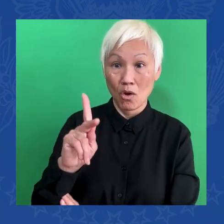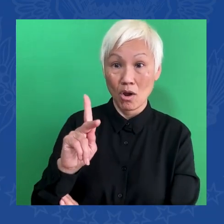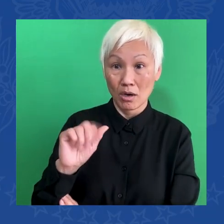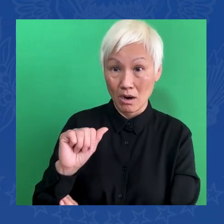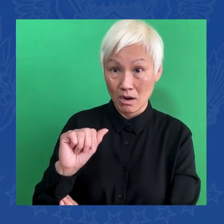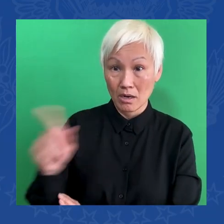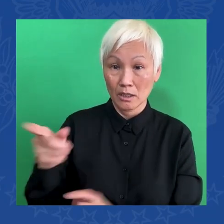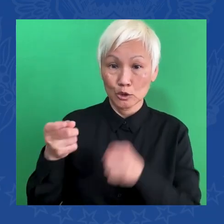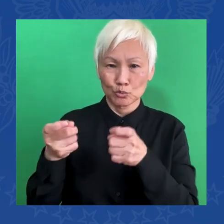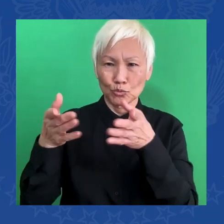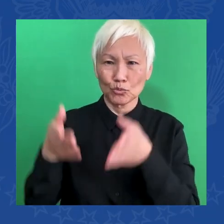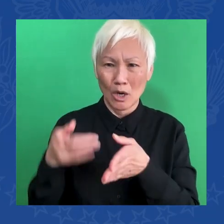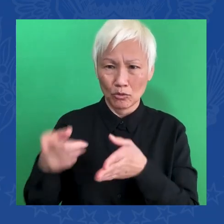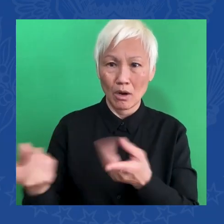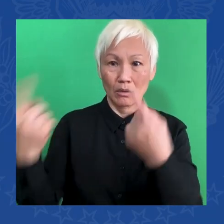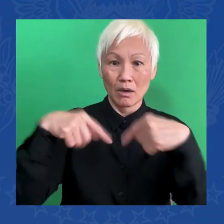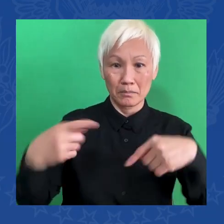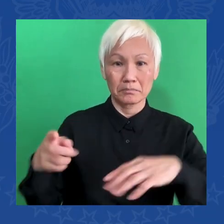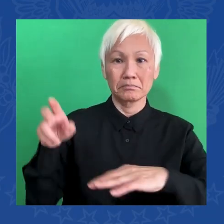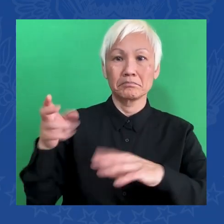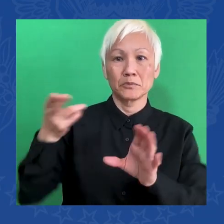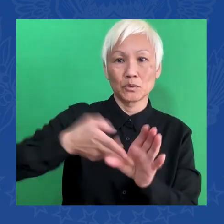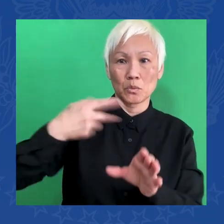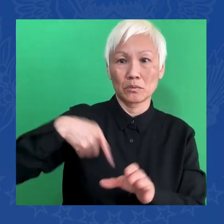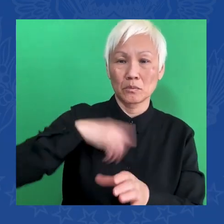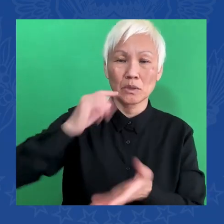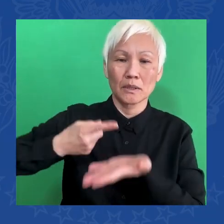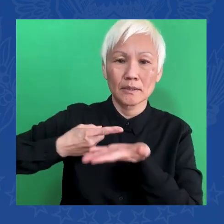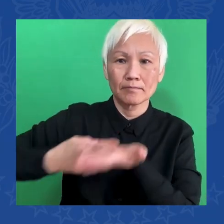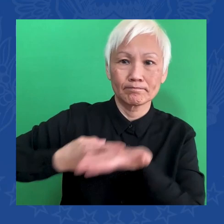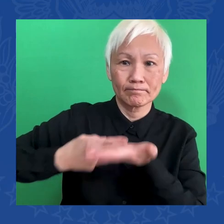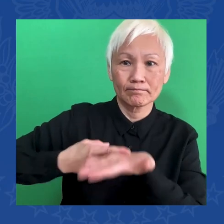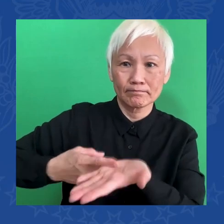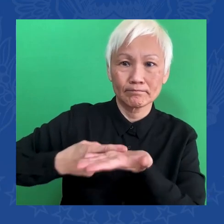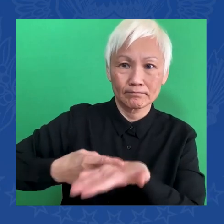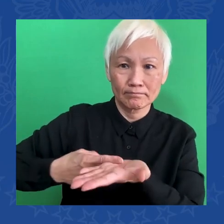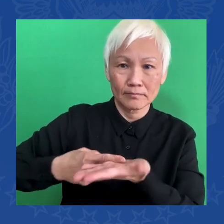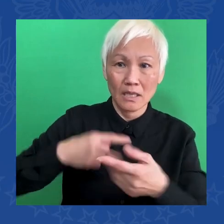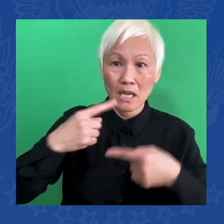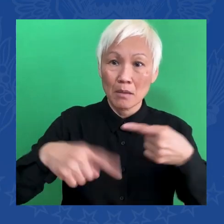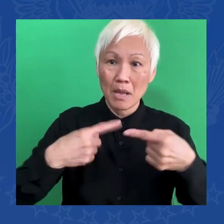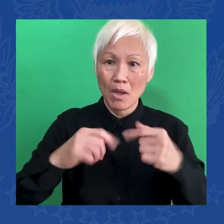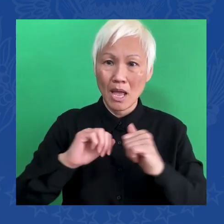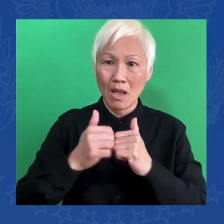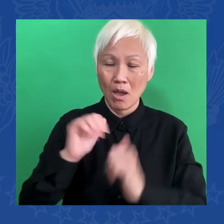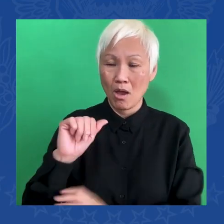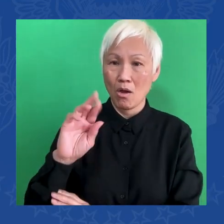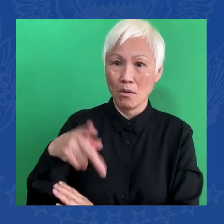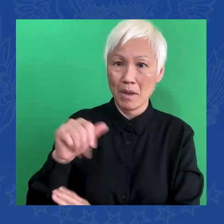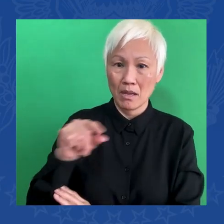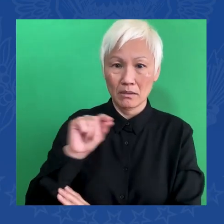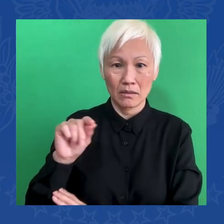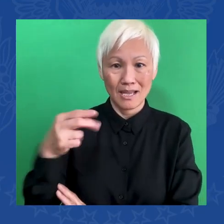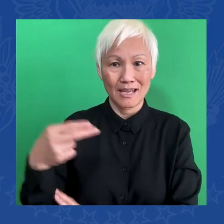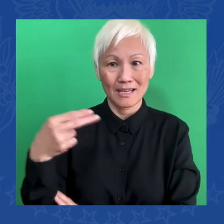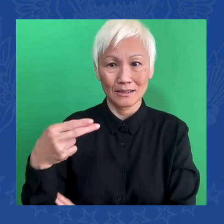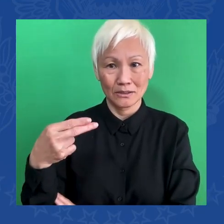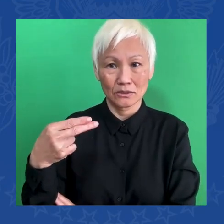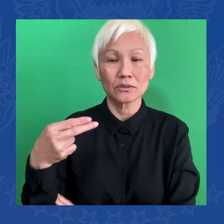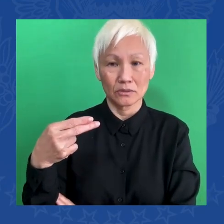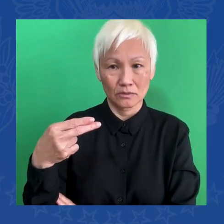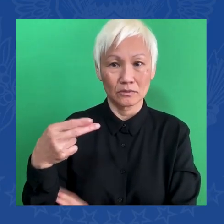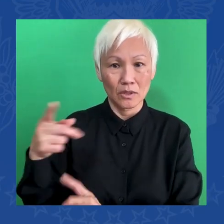promise of ARPA-H. In fact, we're going to hear from a patient who benefited from DARPA research and enabled him to